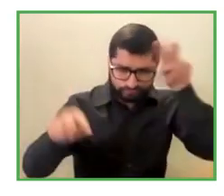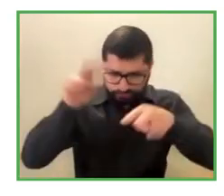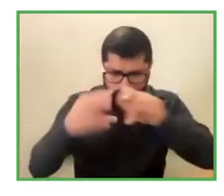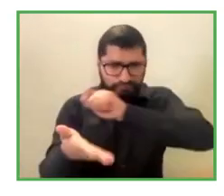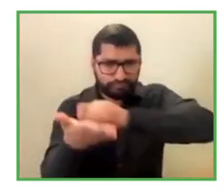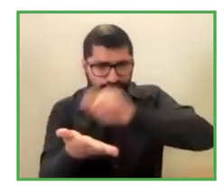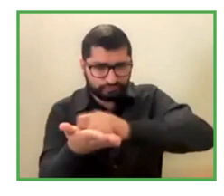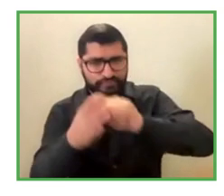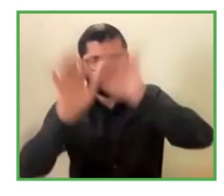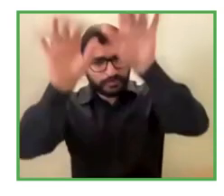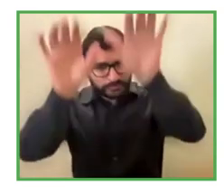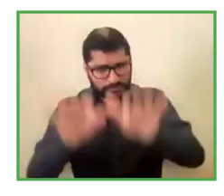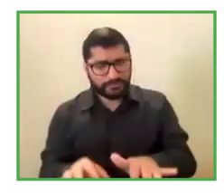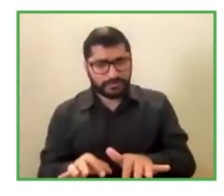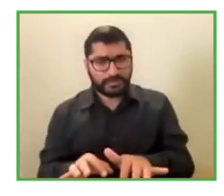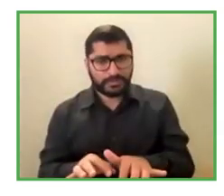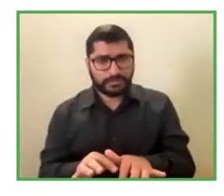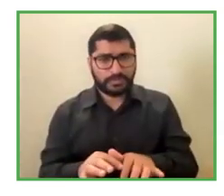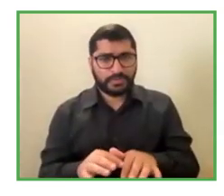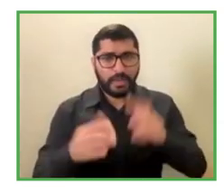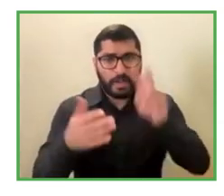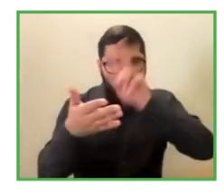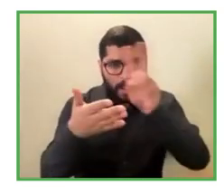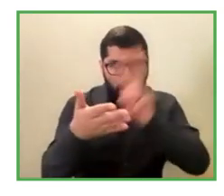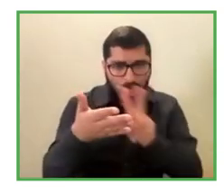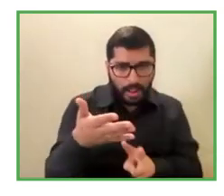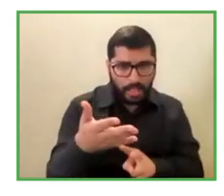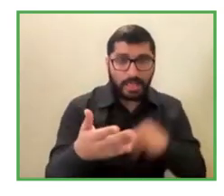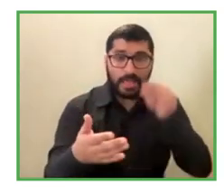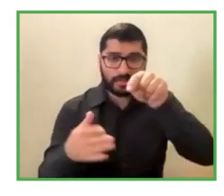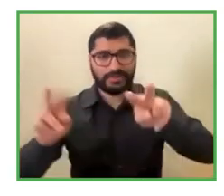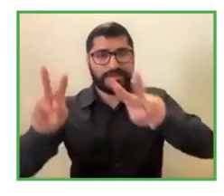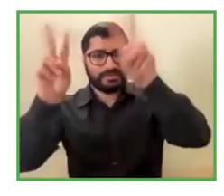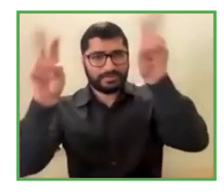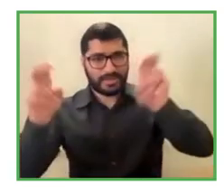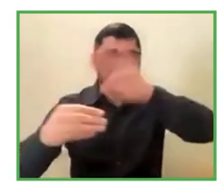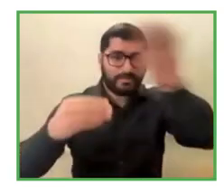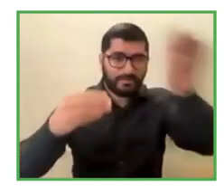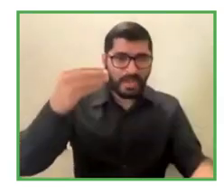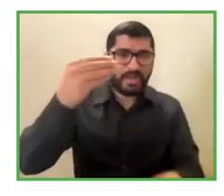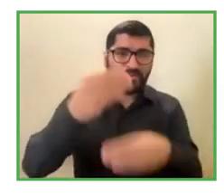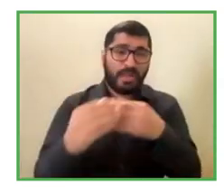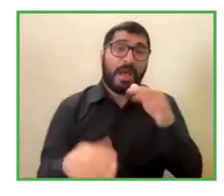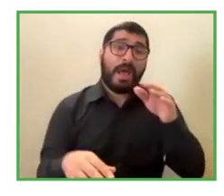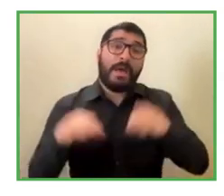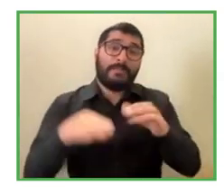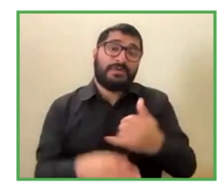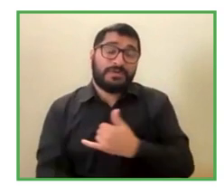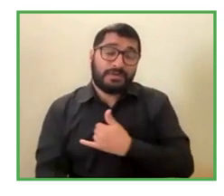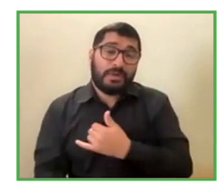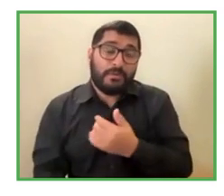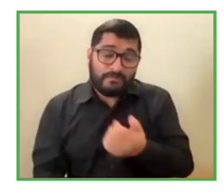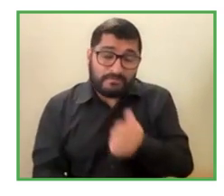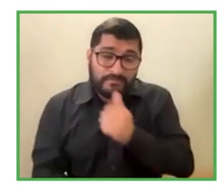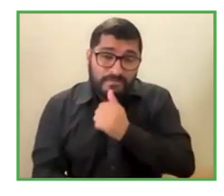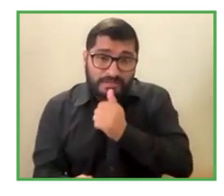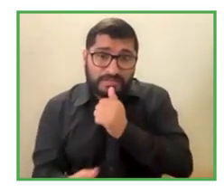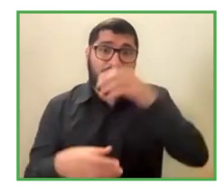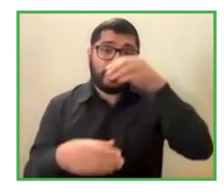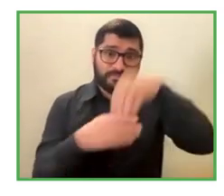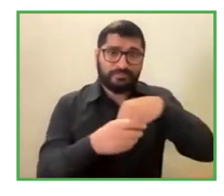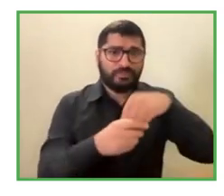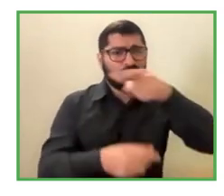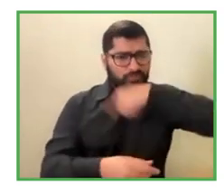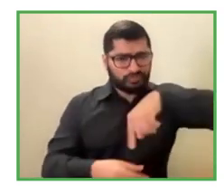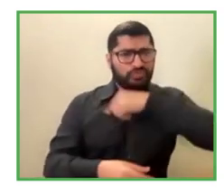digital literacy and to include them because sometimes they lack the skill. So our goal